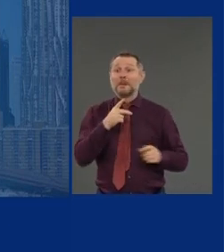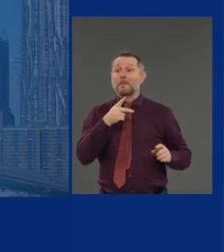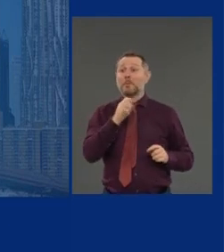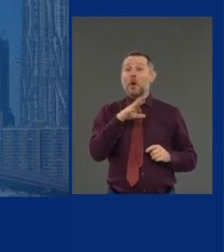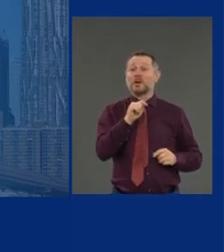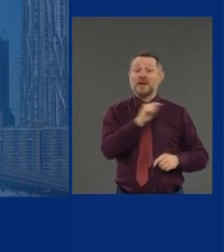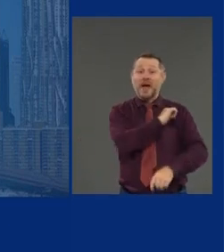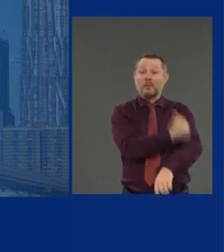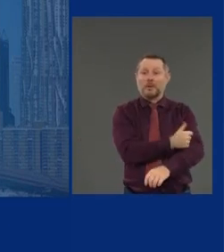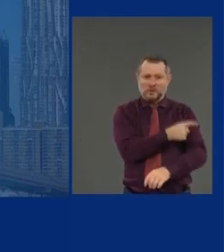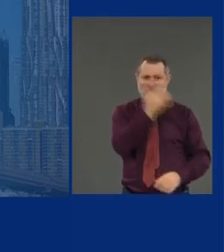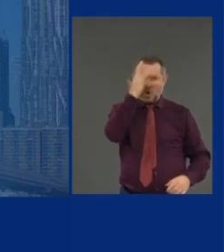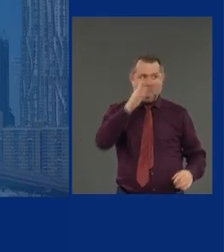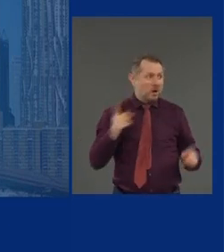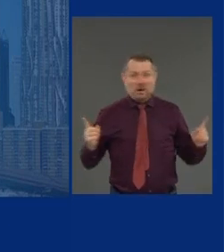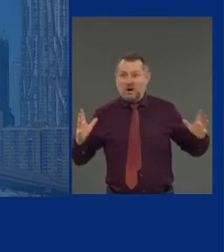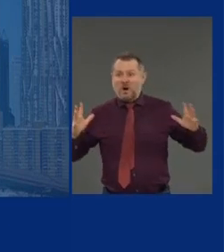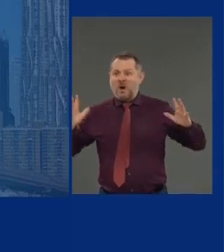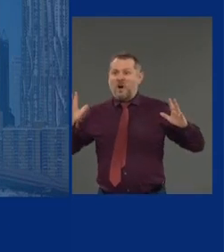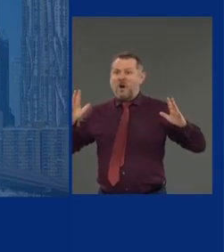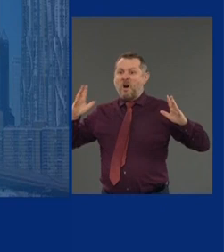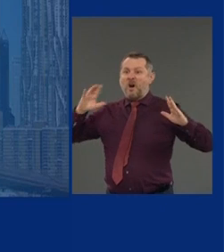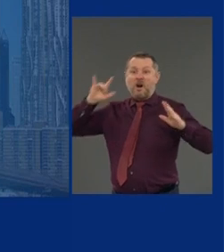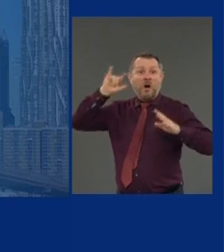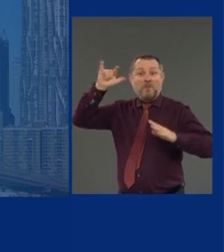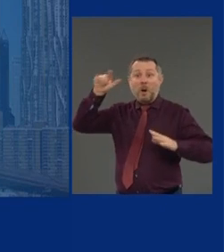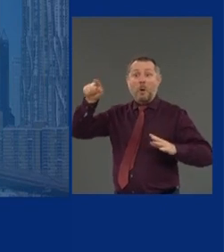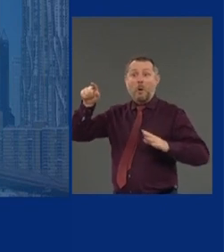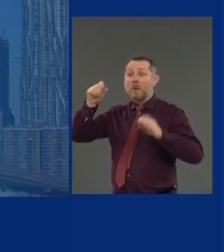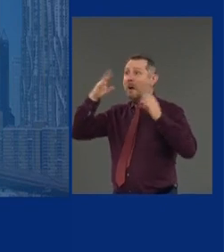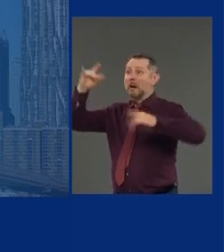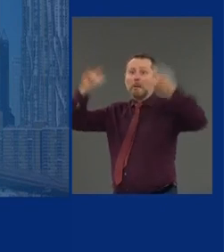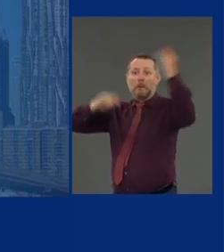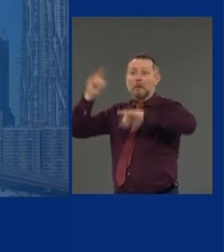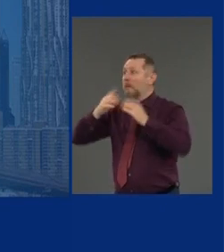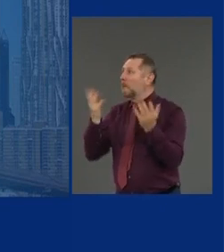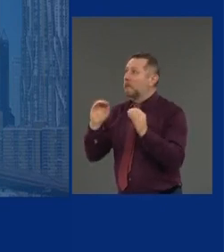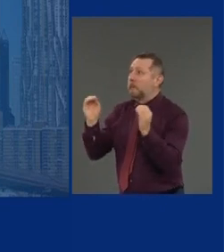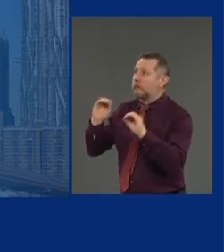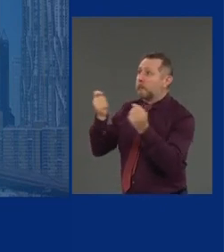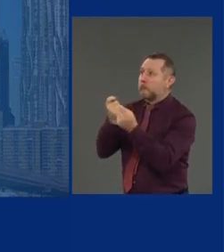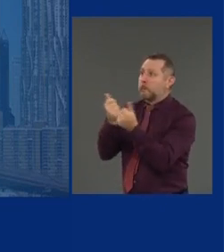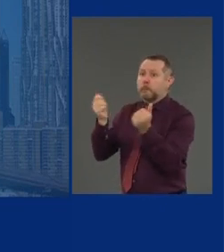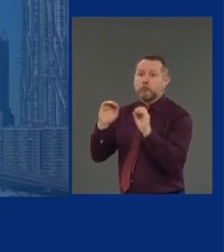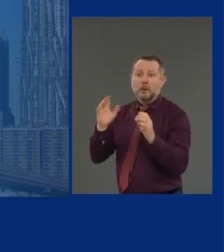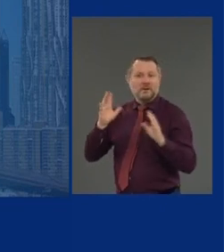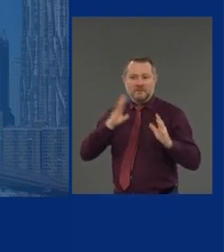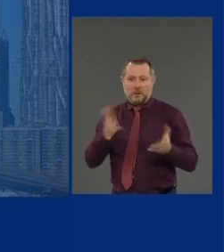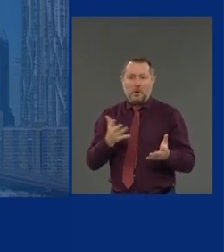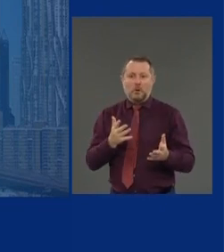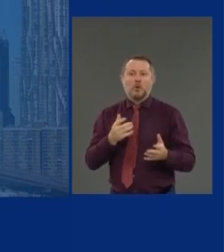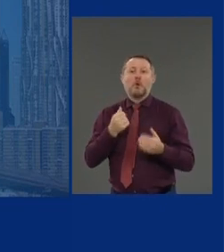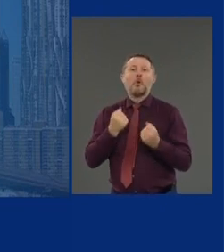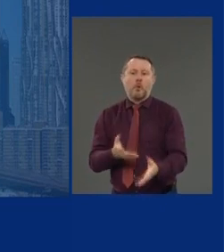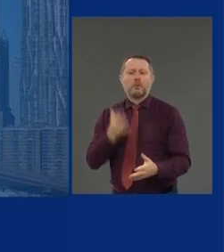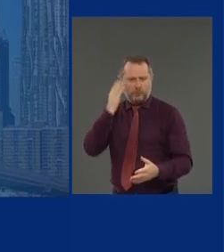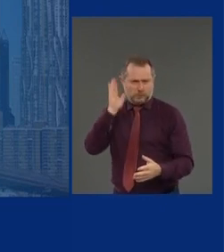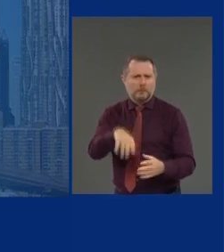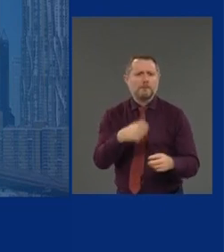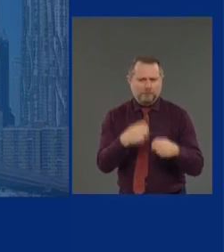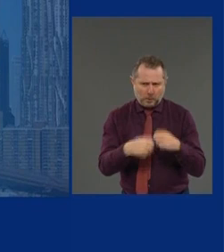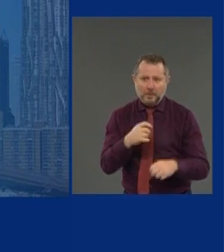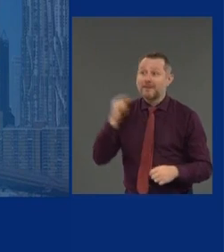there's less traffic at the airport. That's a problem on one level, obviously. On another level, it's an advantage.